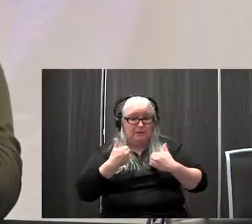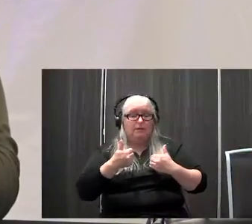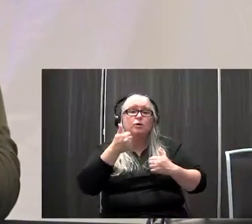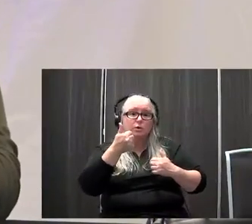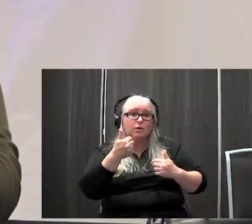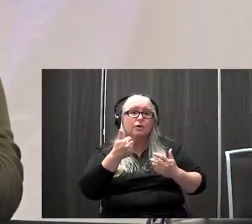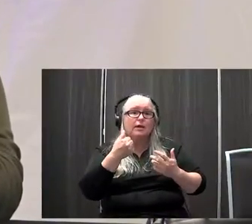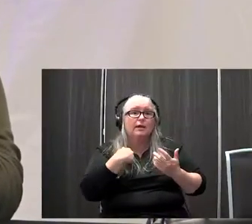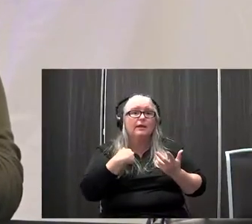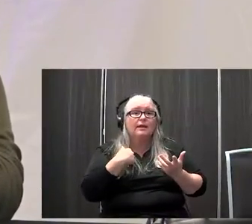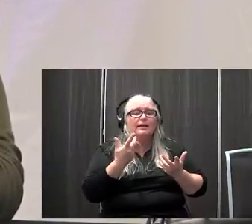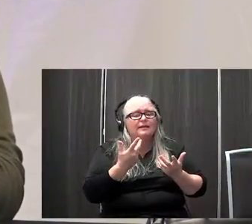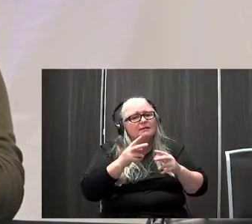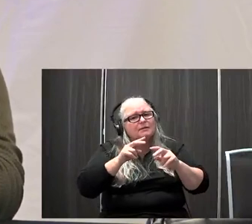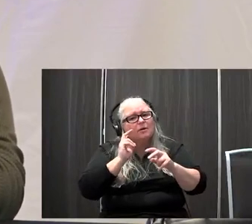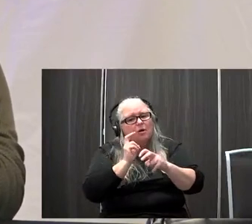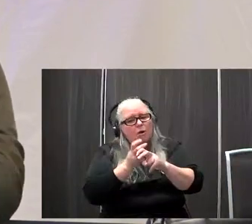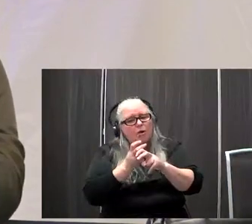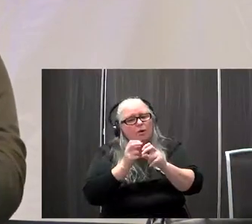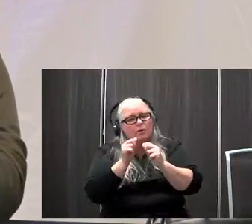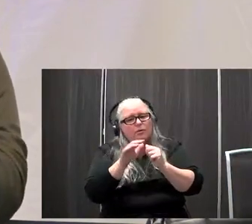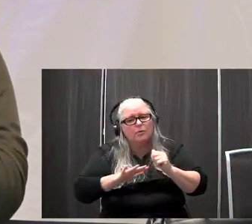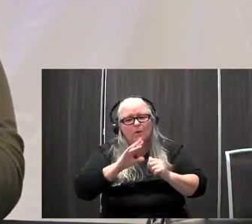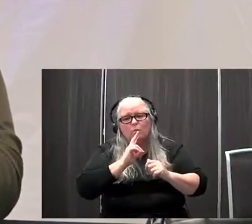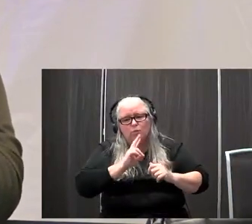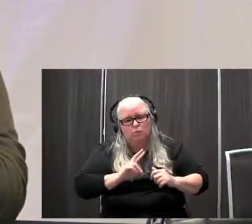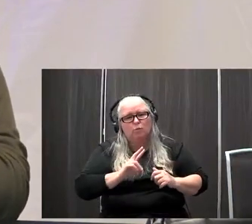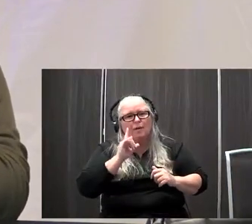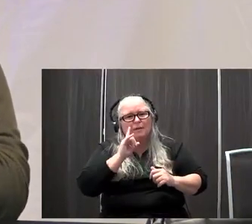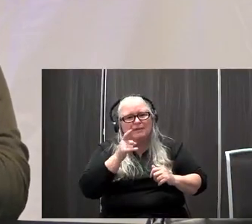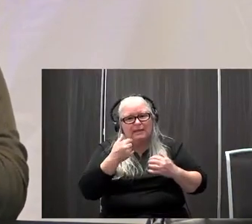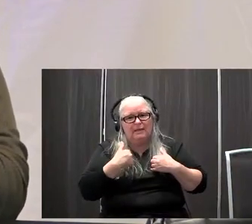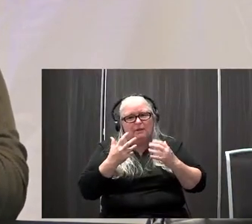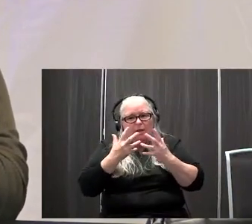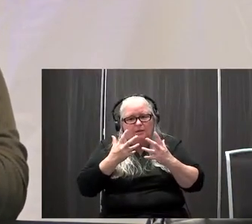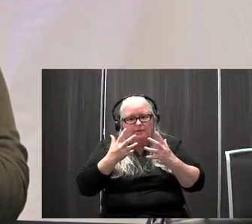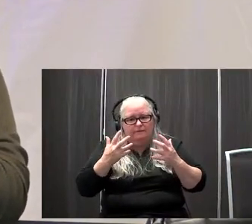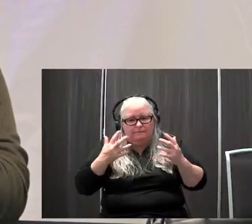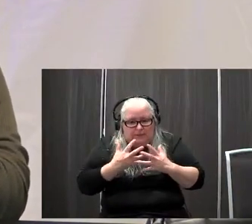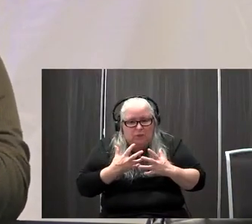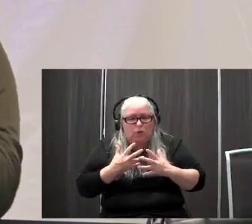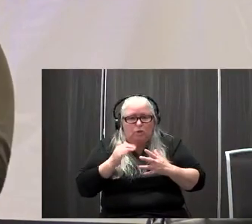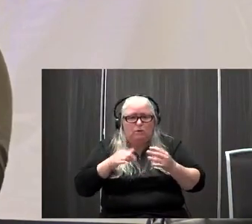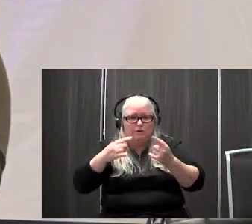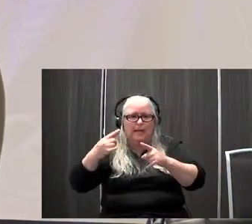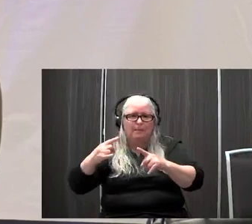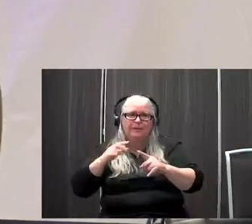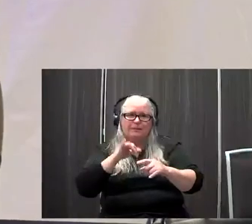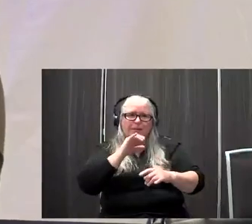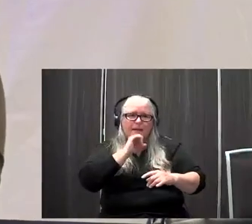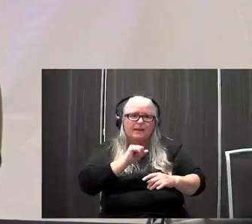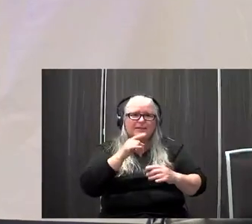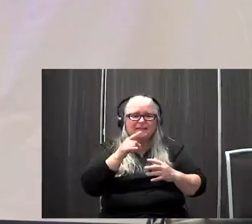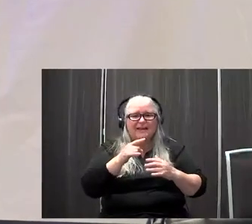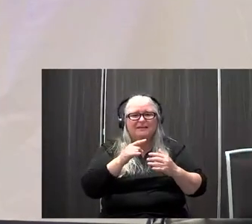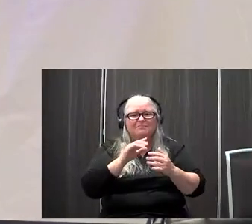that's very difficult sometimes around that two year old stage. Um, just because they have a lot of fear of going to the hospital at that age, then it gets easier again when